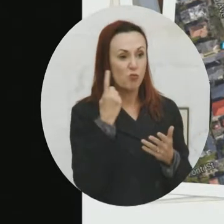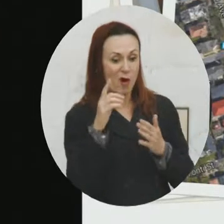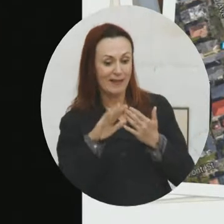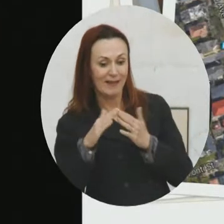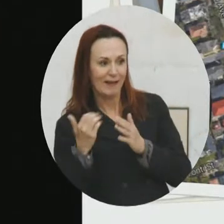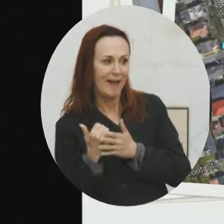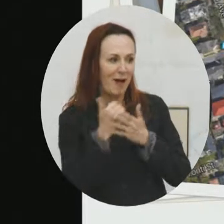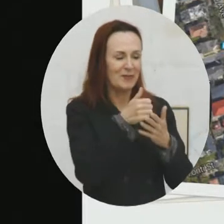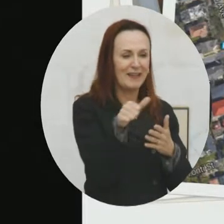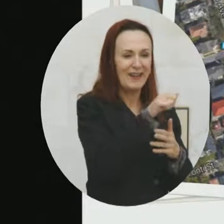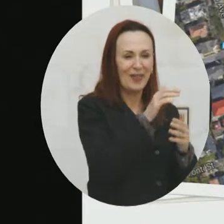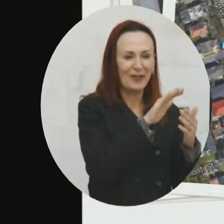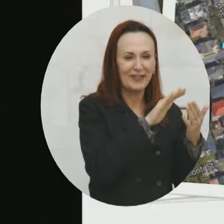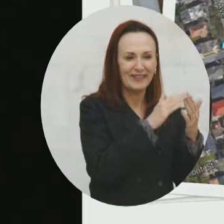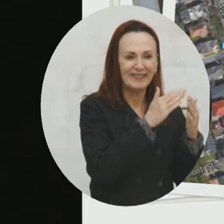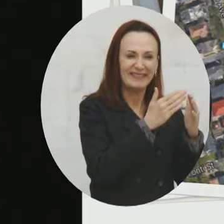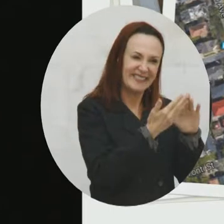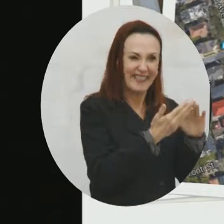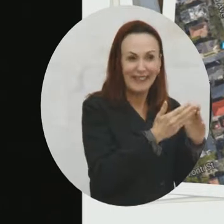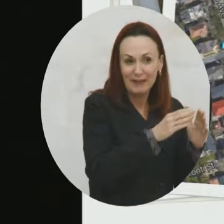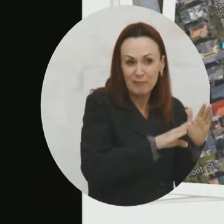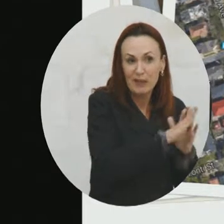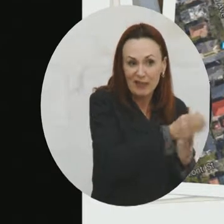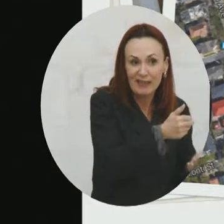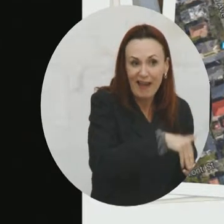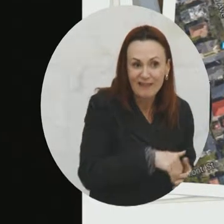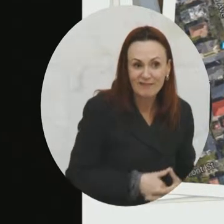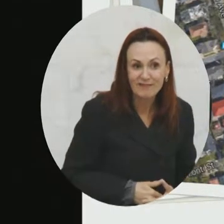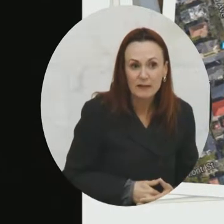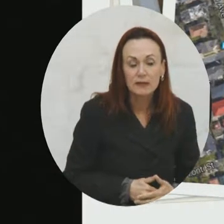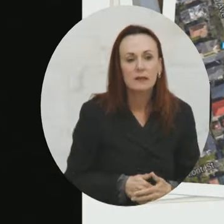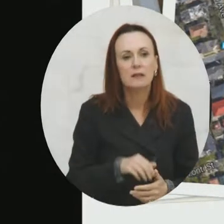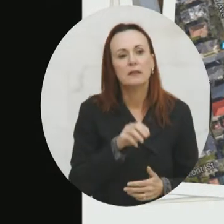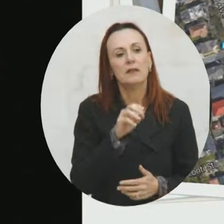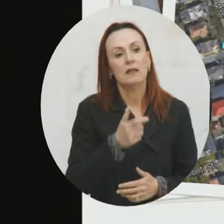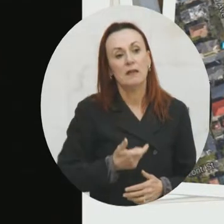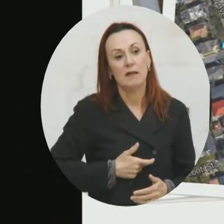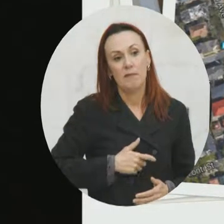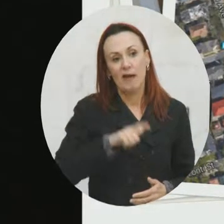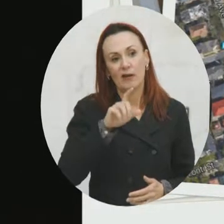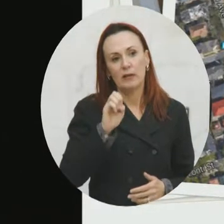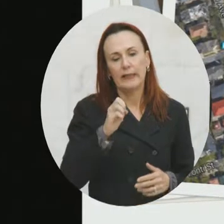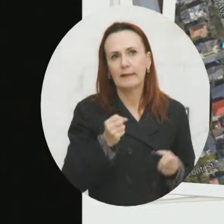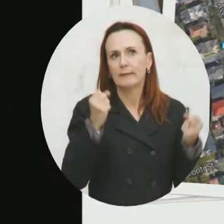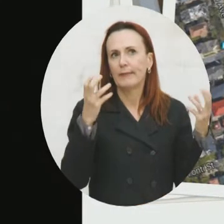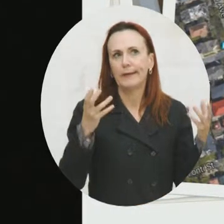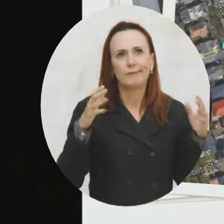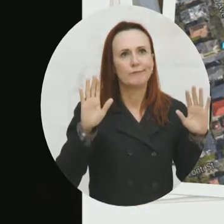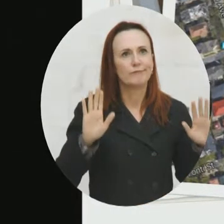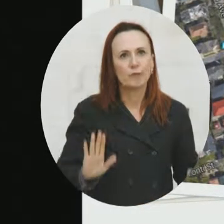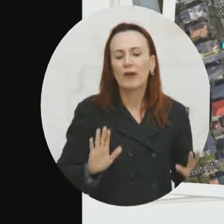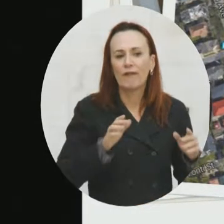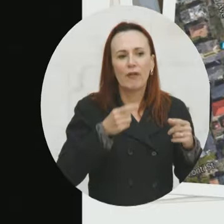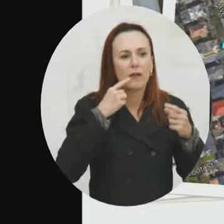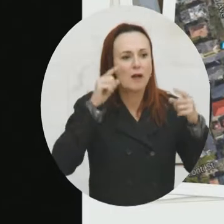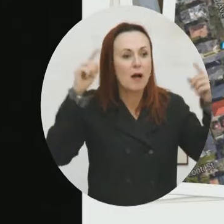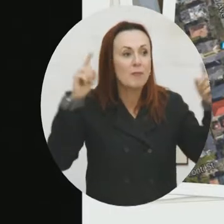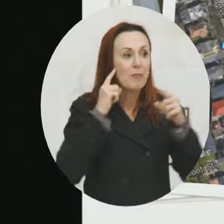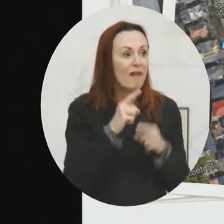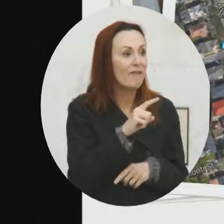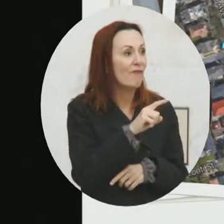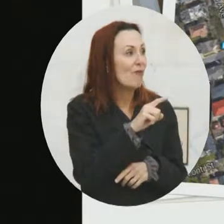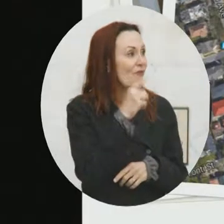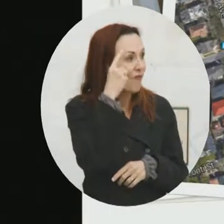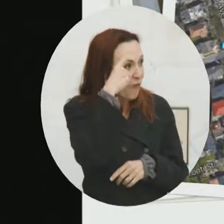did the neighborhood level. And I just want to say that, you know, Mayor Lee has a lot of incredible legacies. But for 475 children